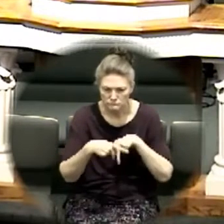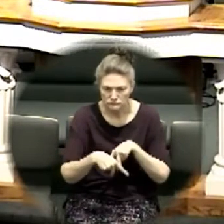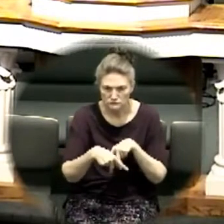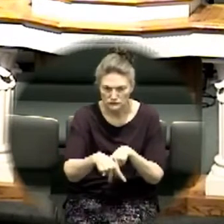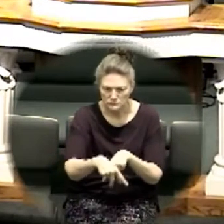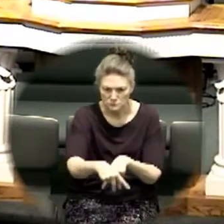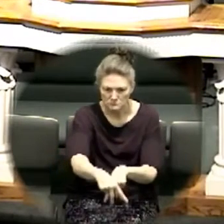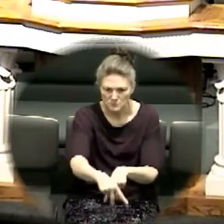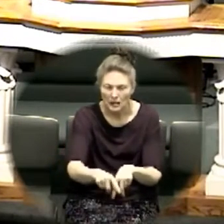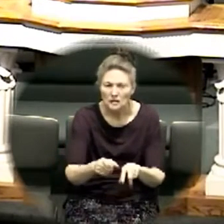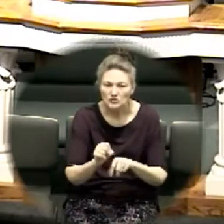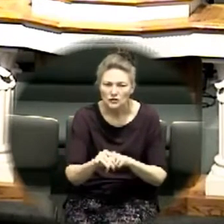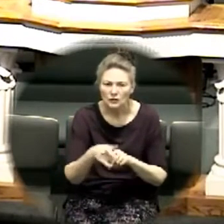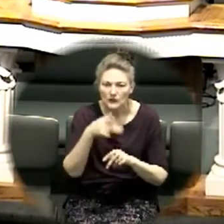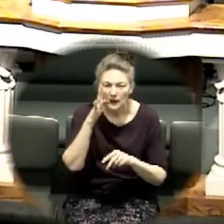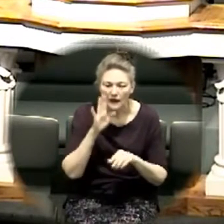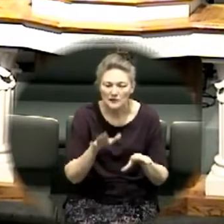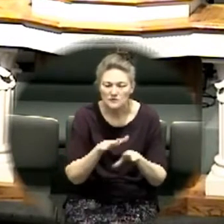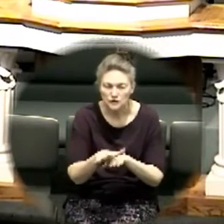miracle